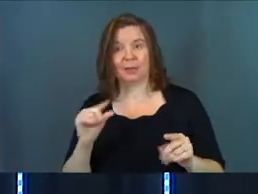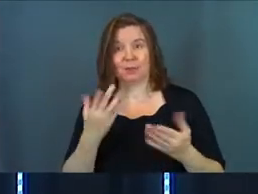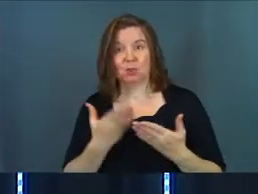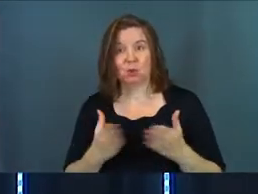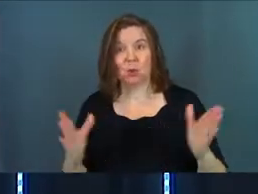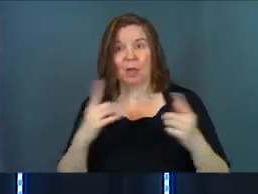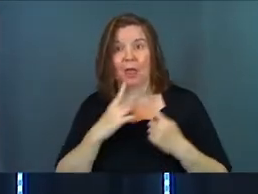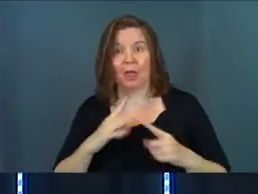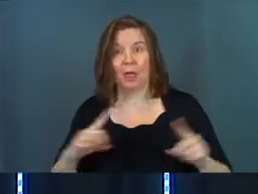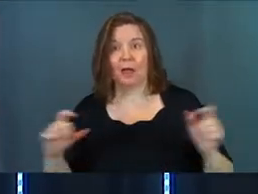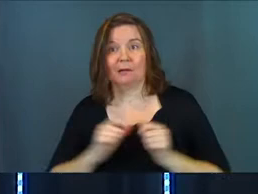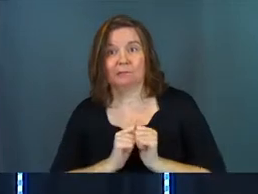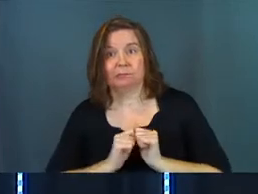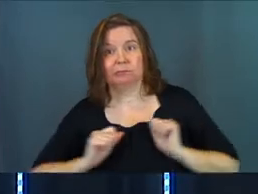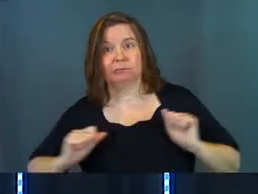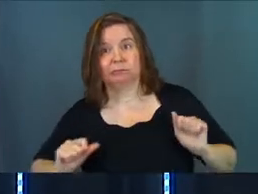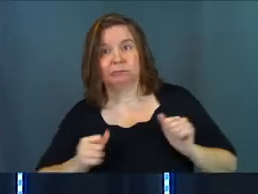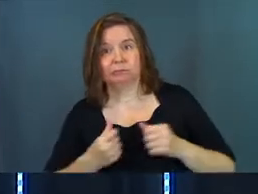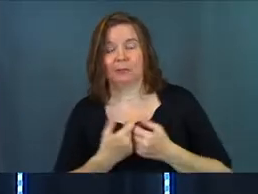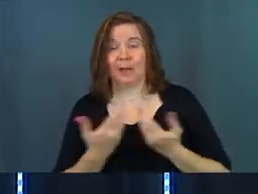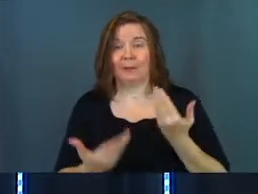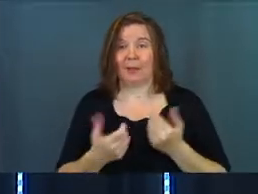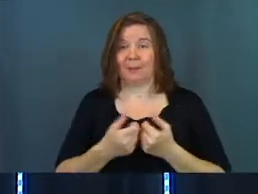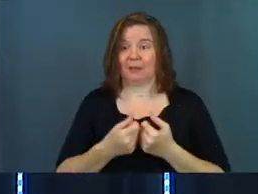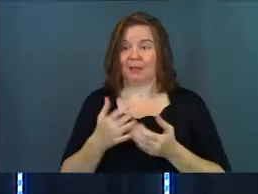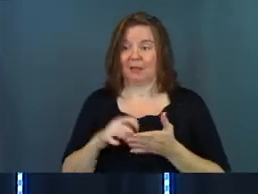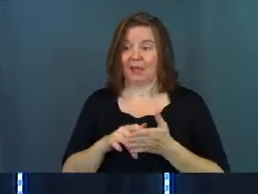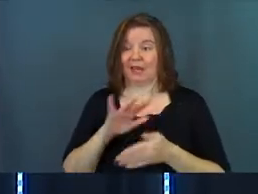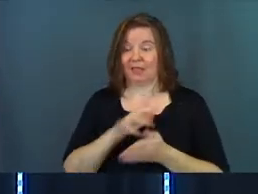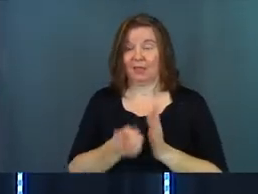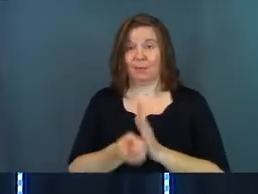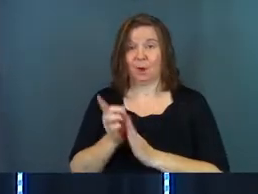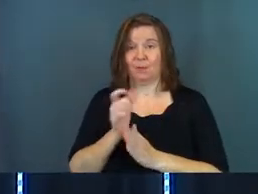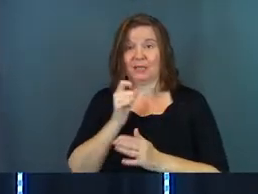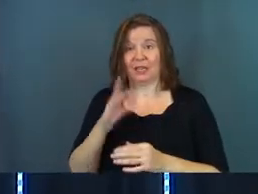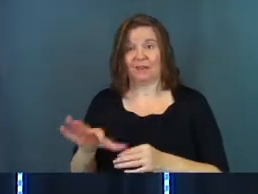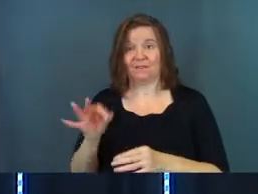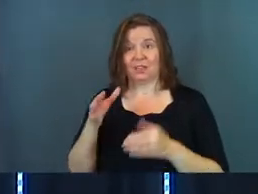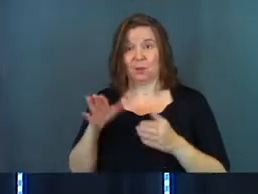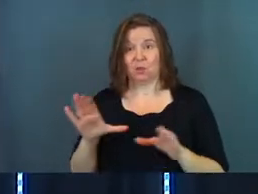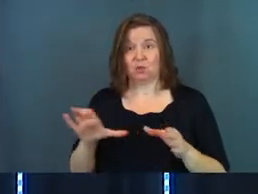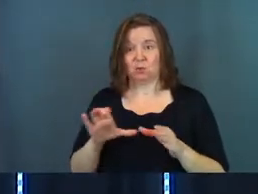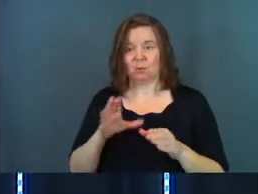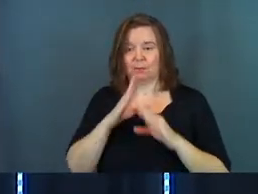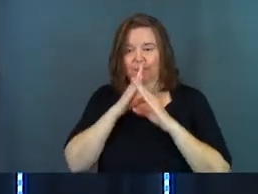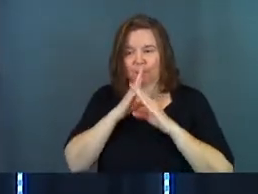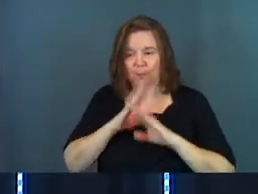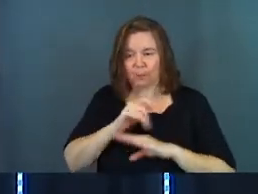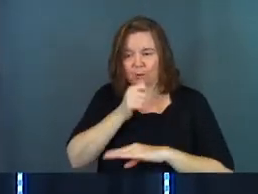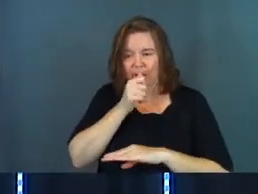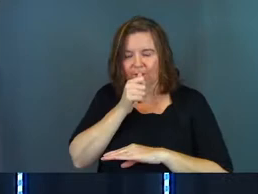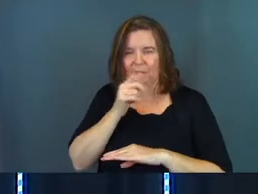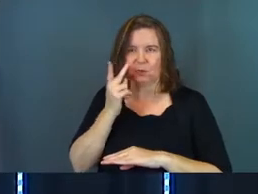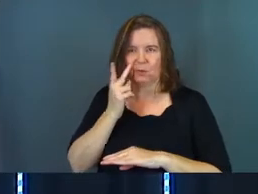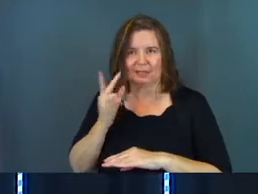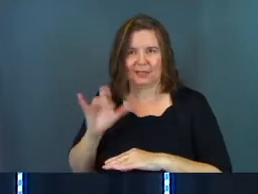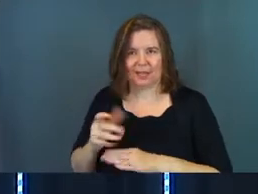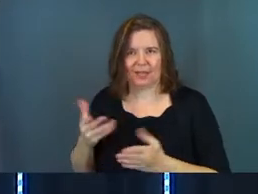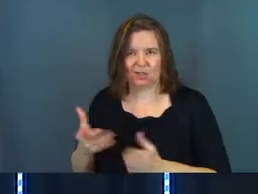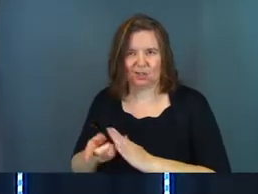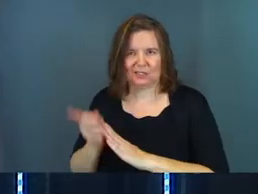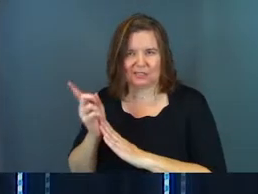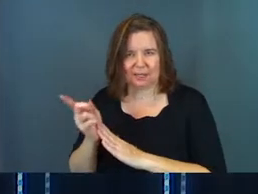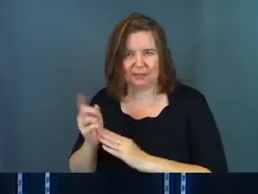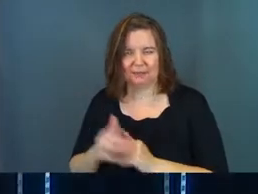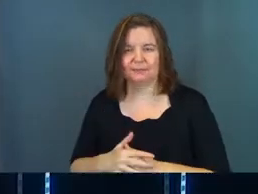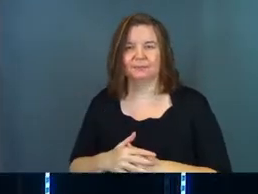too public with it. And it may be that in the moment, he finds a way to do it a little bit more privately. And you're going to see that here in